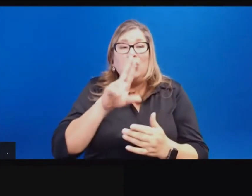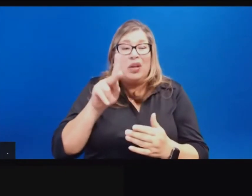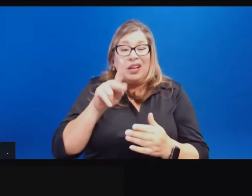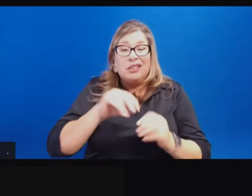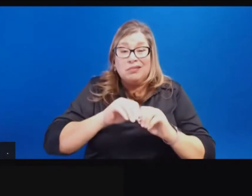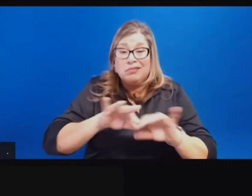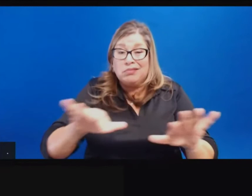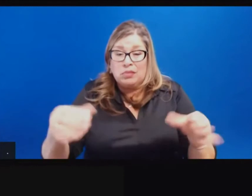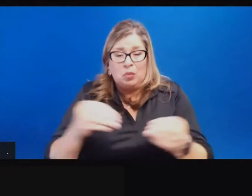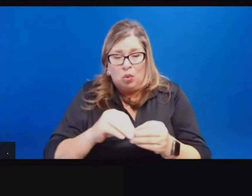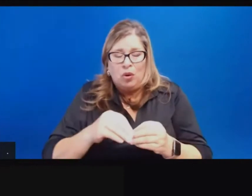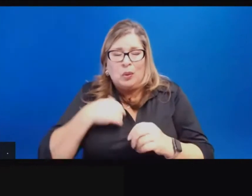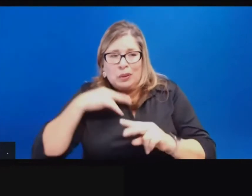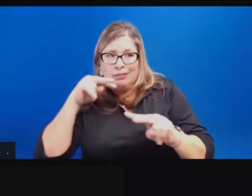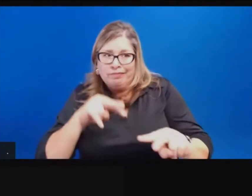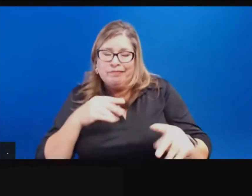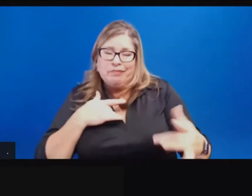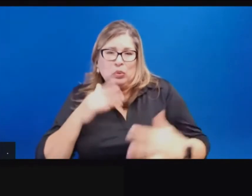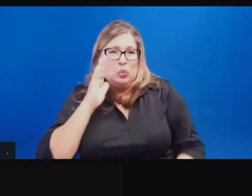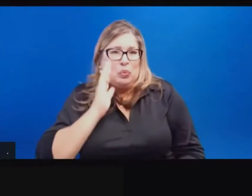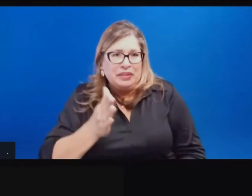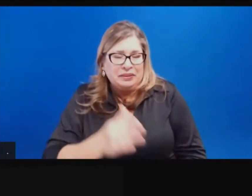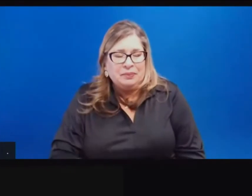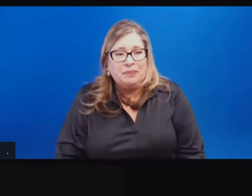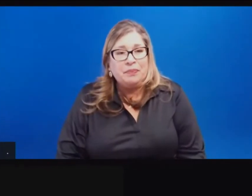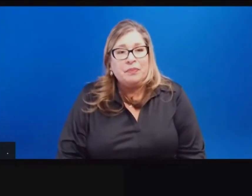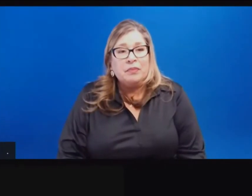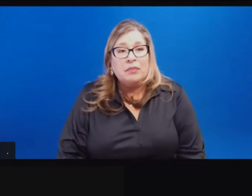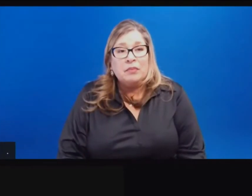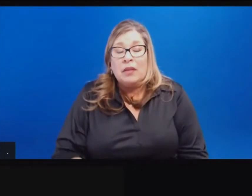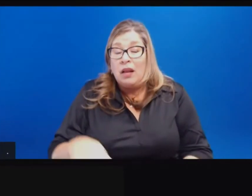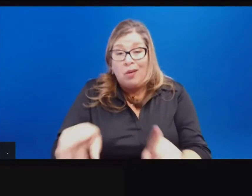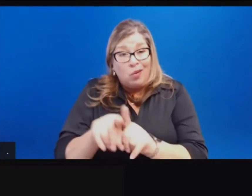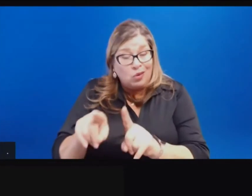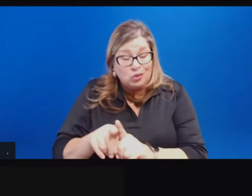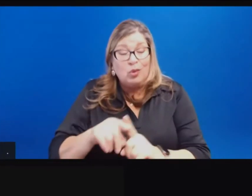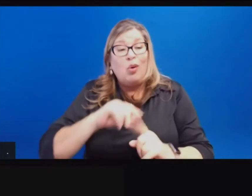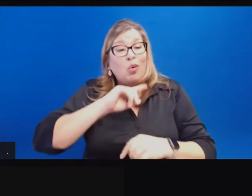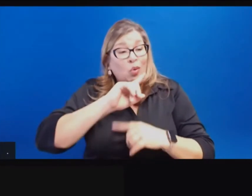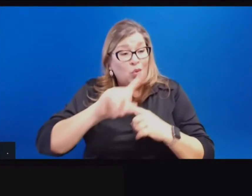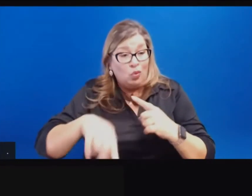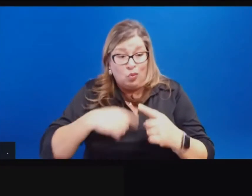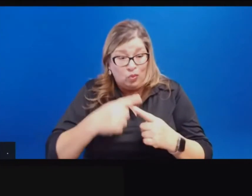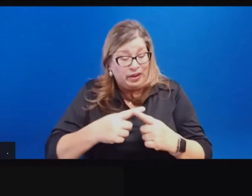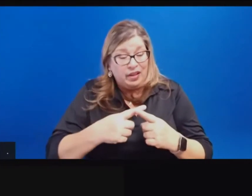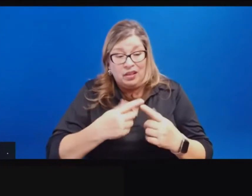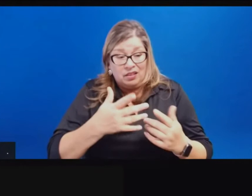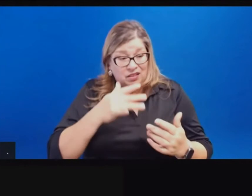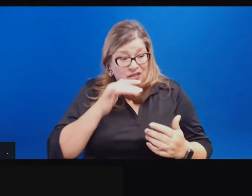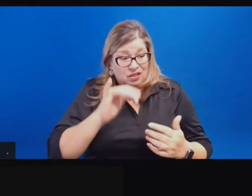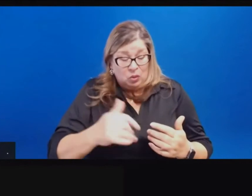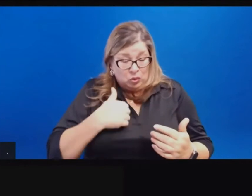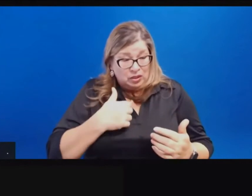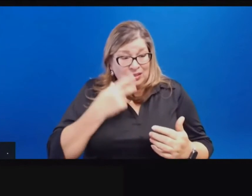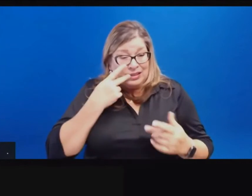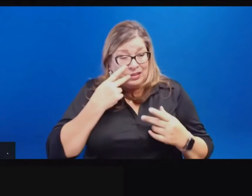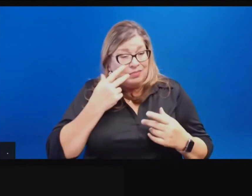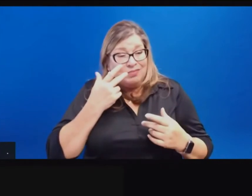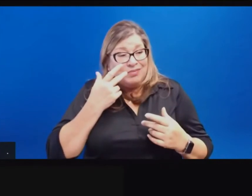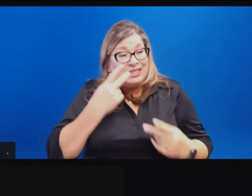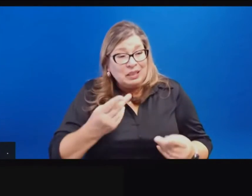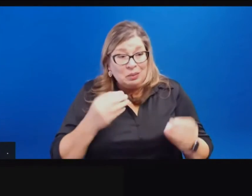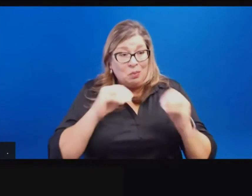concern. With regards to, and, and I'll say, we'll guide the response to the rest of the pandemic. If we see